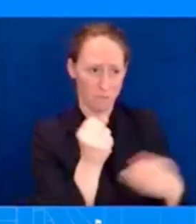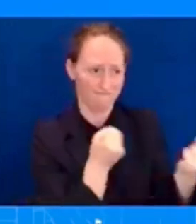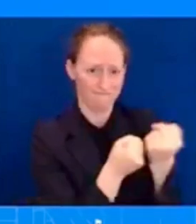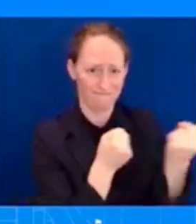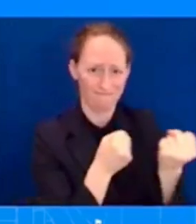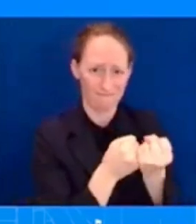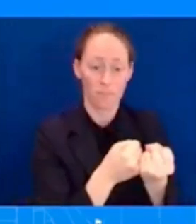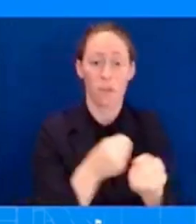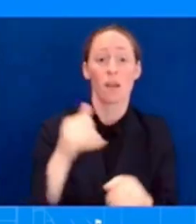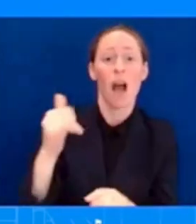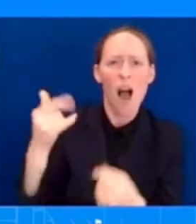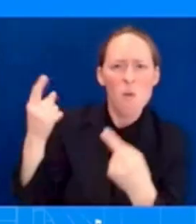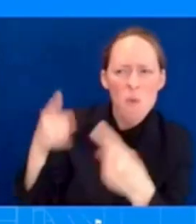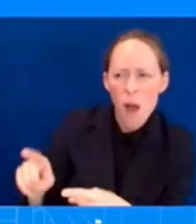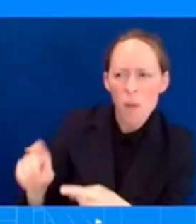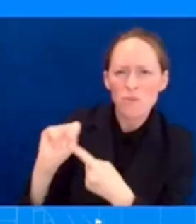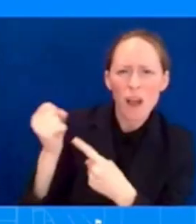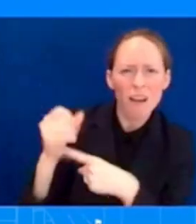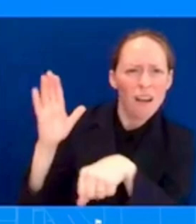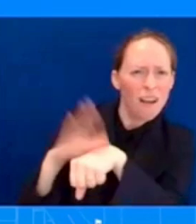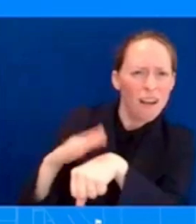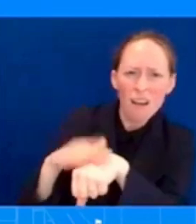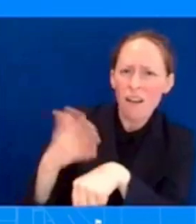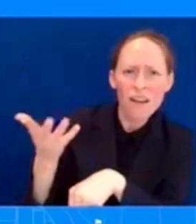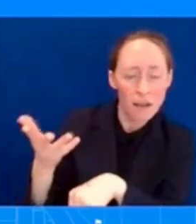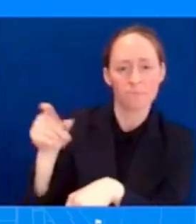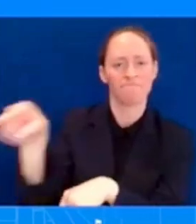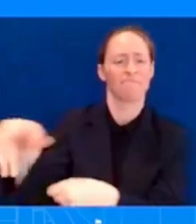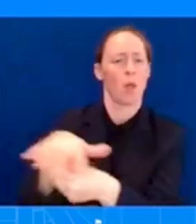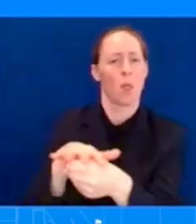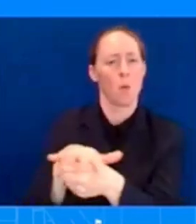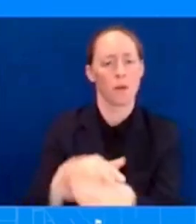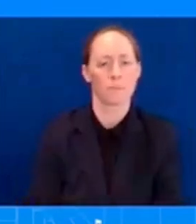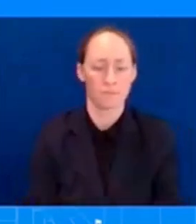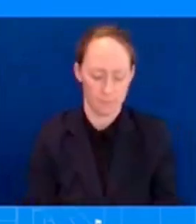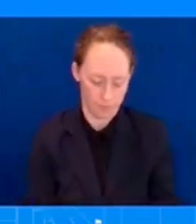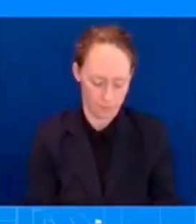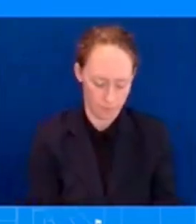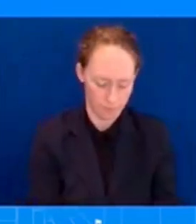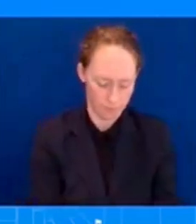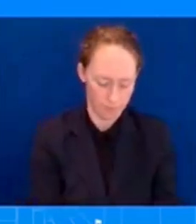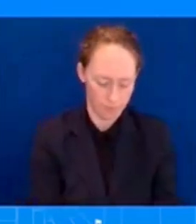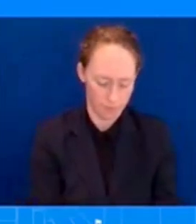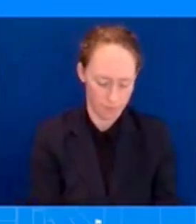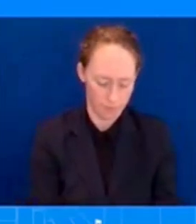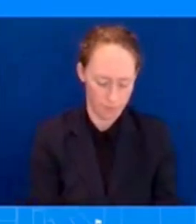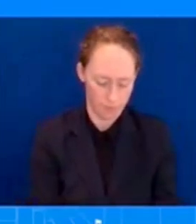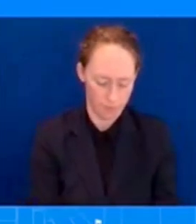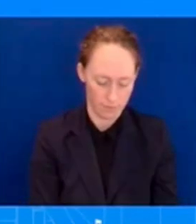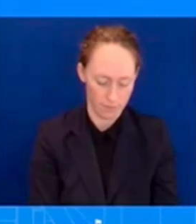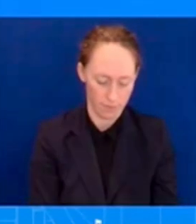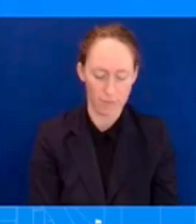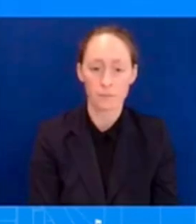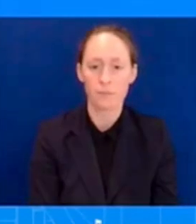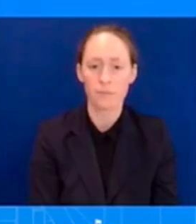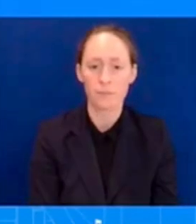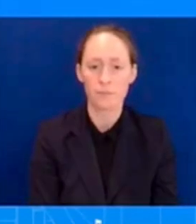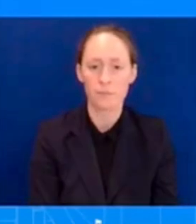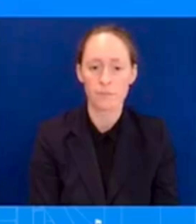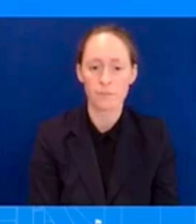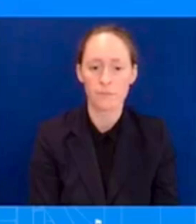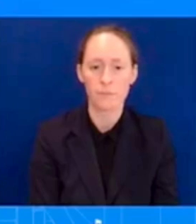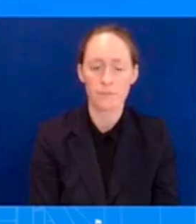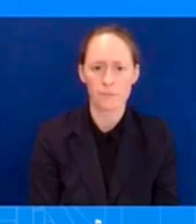Thanks. Corrine, NPR has obtained a trove of inspection reports regarding these ice detention facilities, privately,